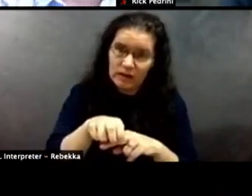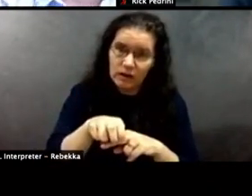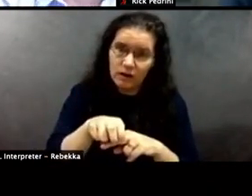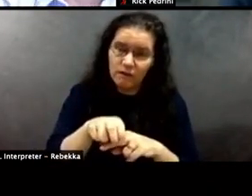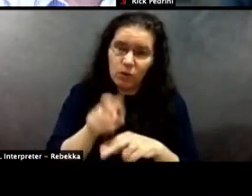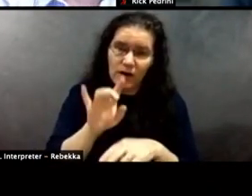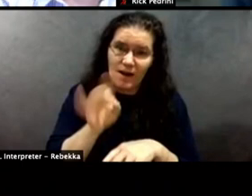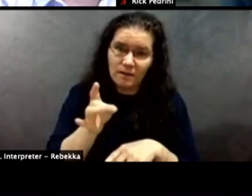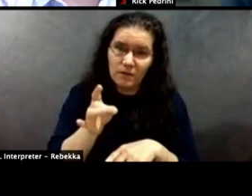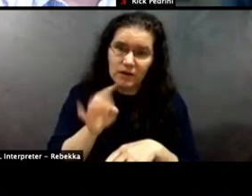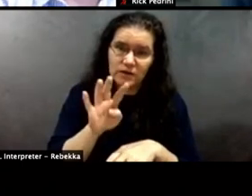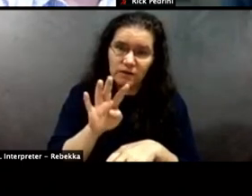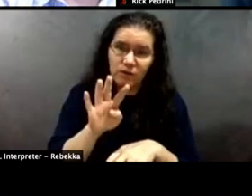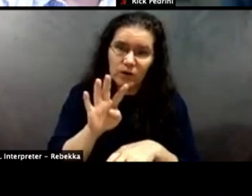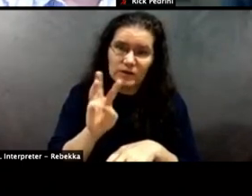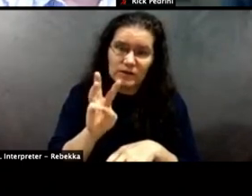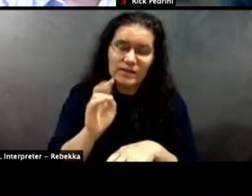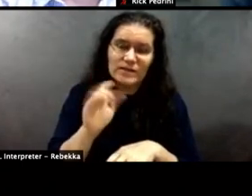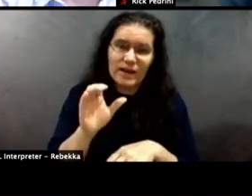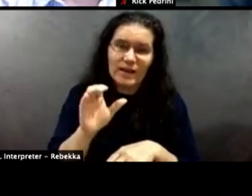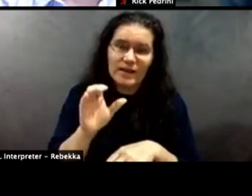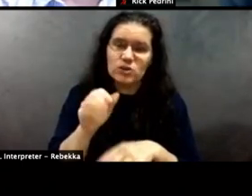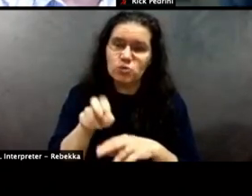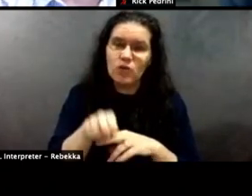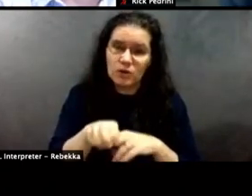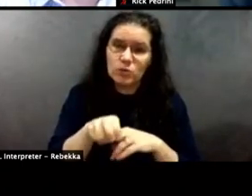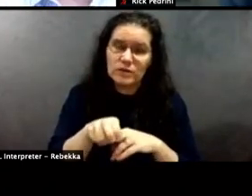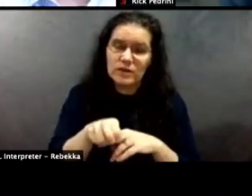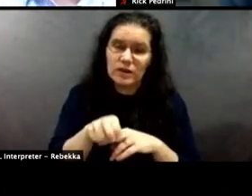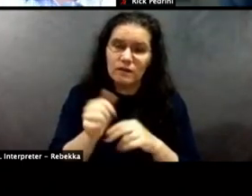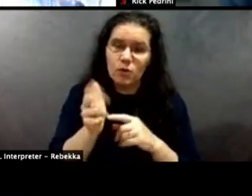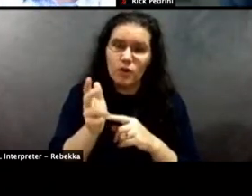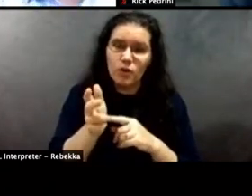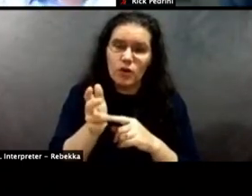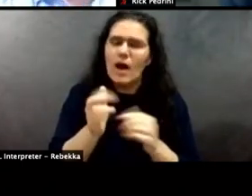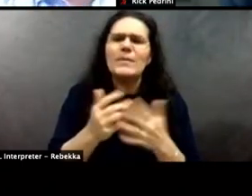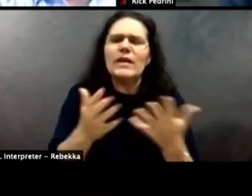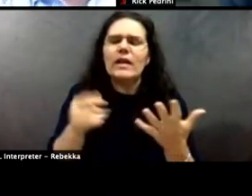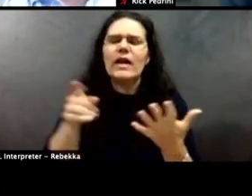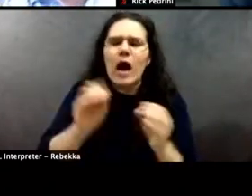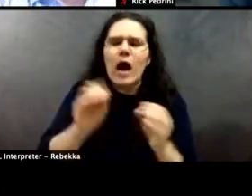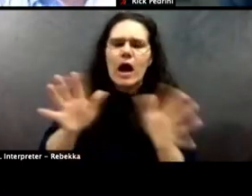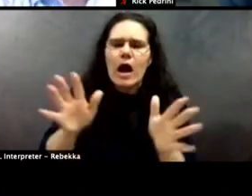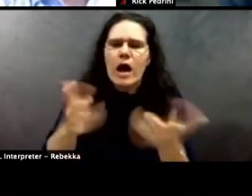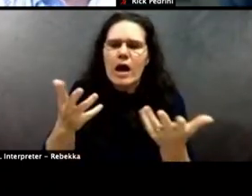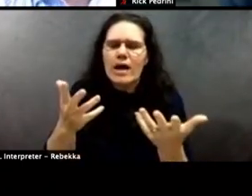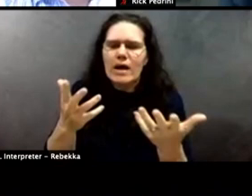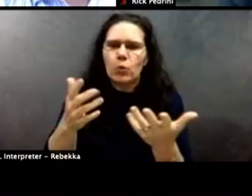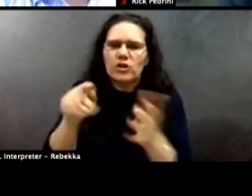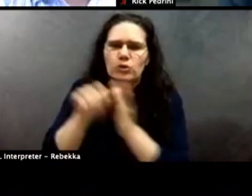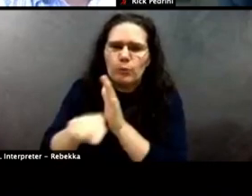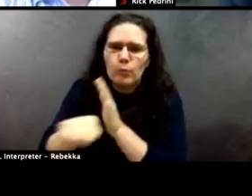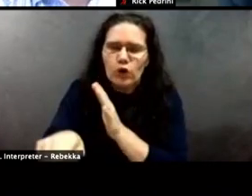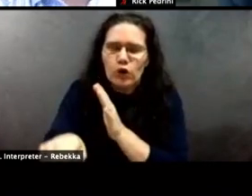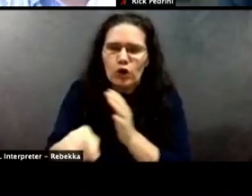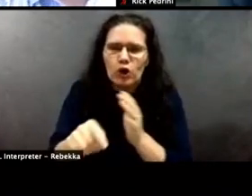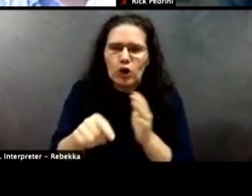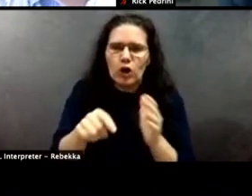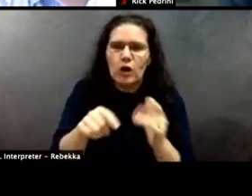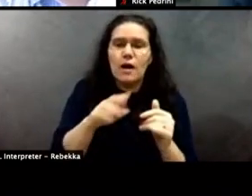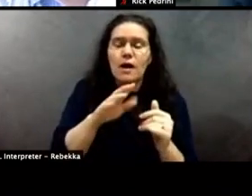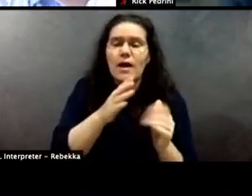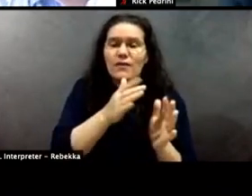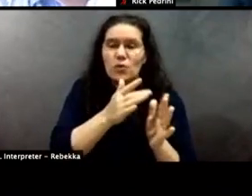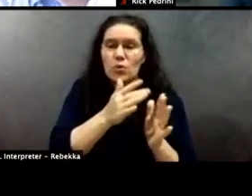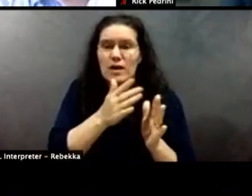three, Scott, there's no question it was murder. By minute number six, you'd be a hate